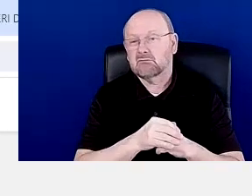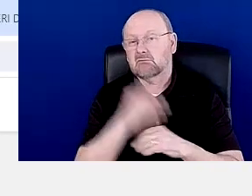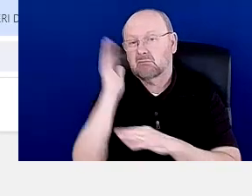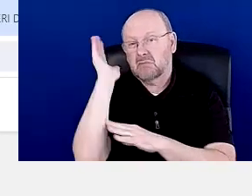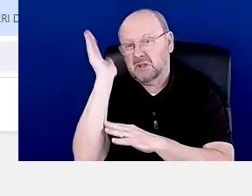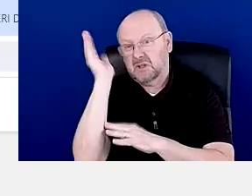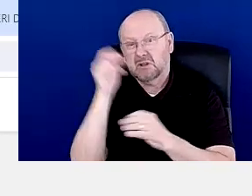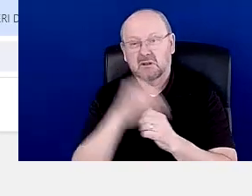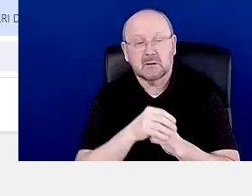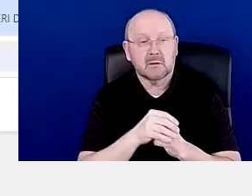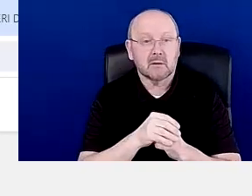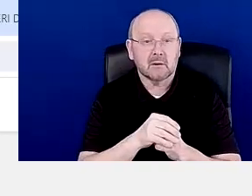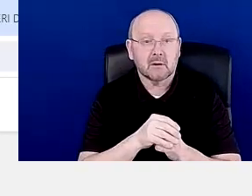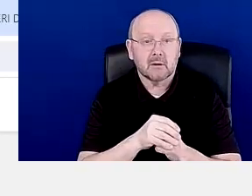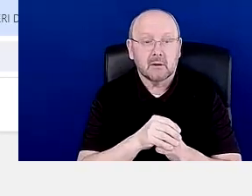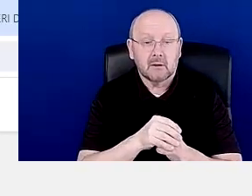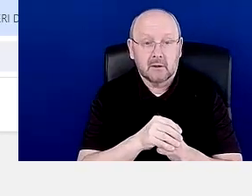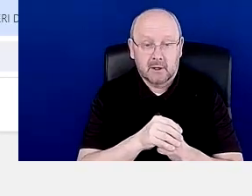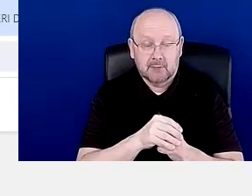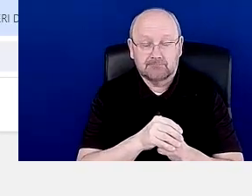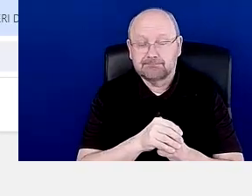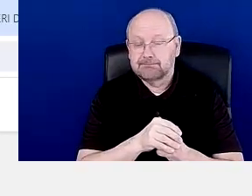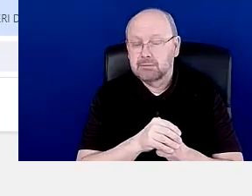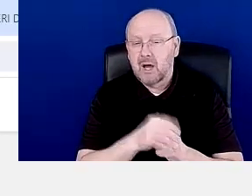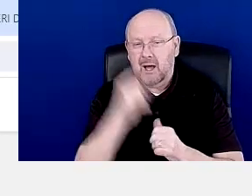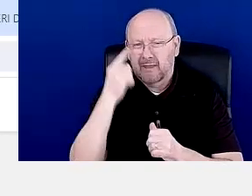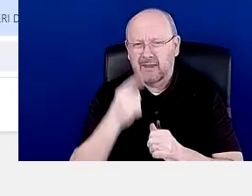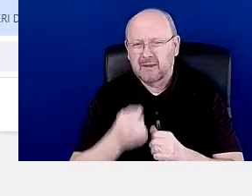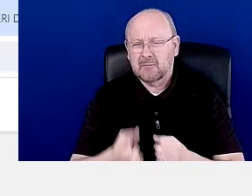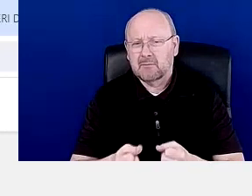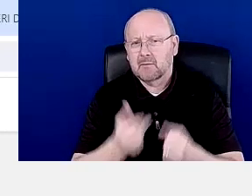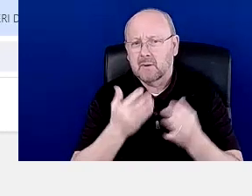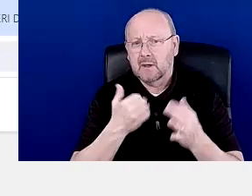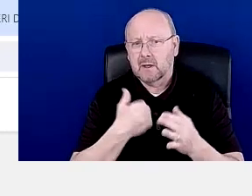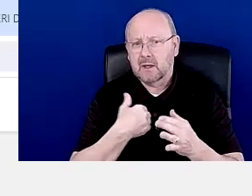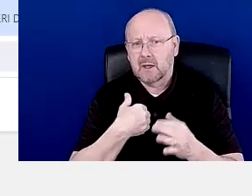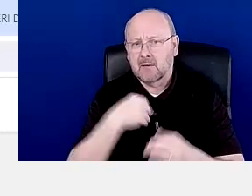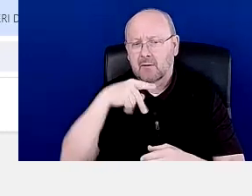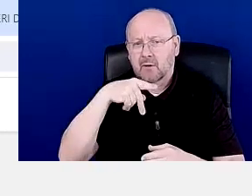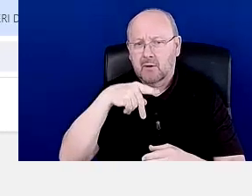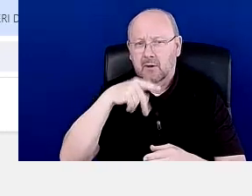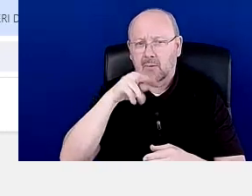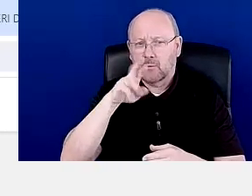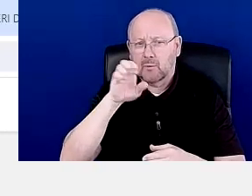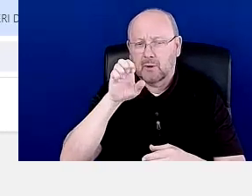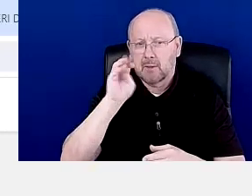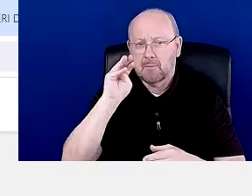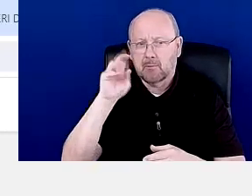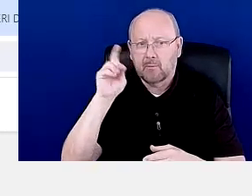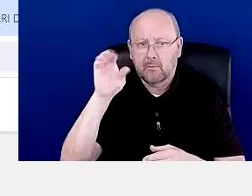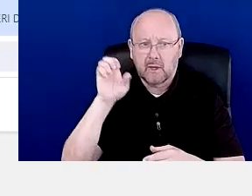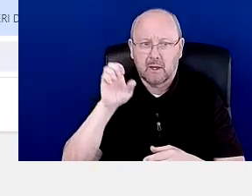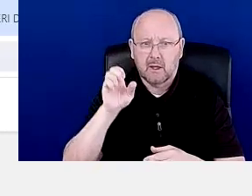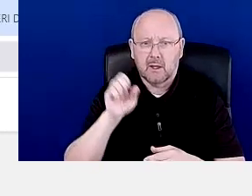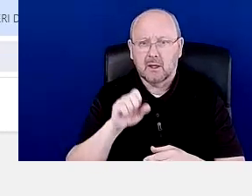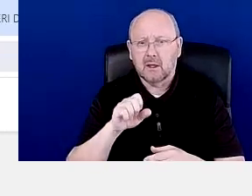those things. I think a lot of these also, um, come with, um, pre-made course shells that are already in Canvas as well. So you can